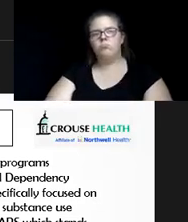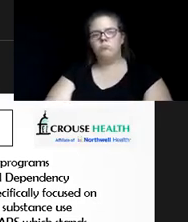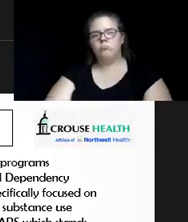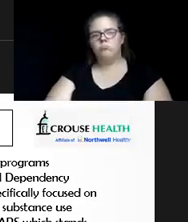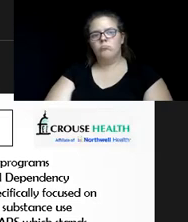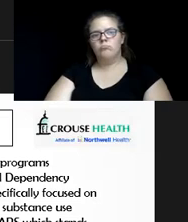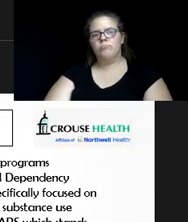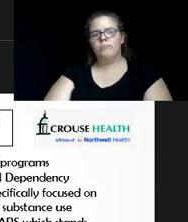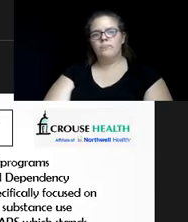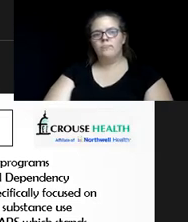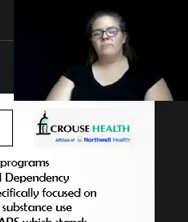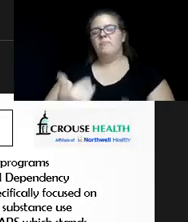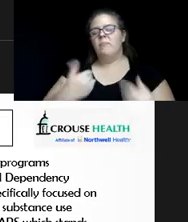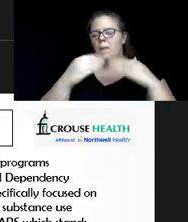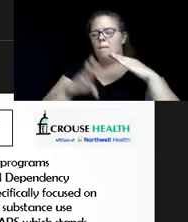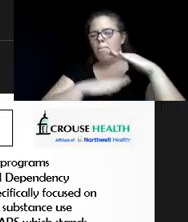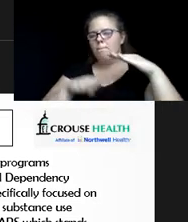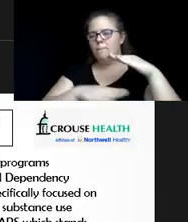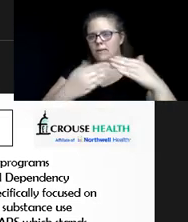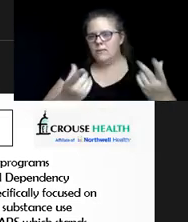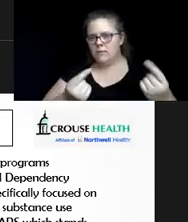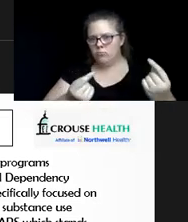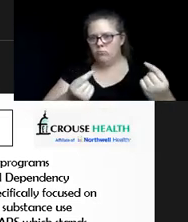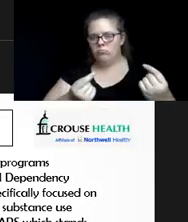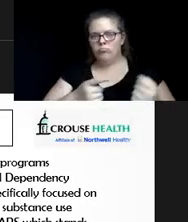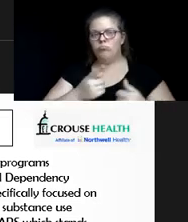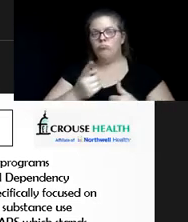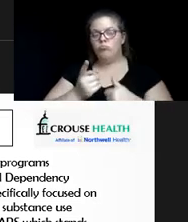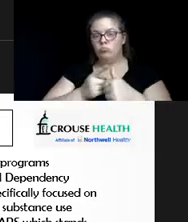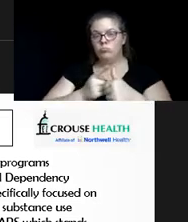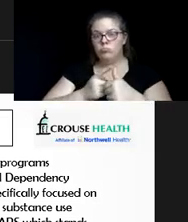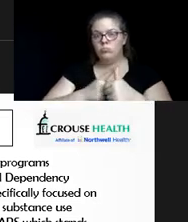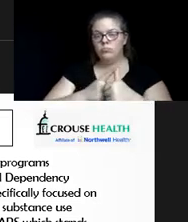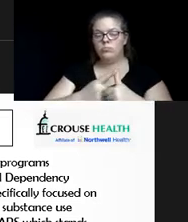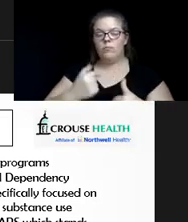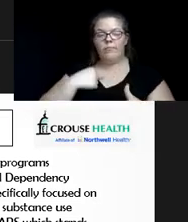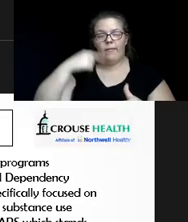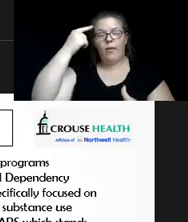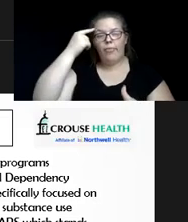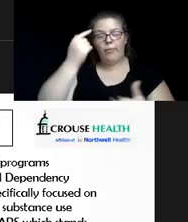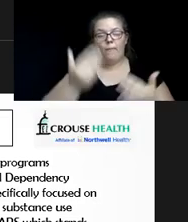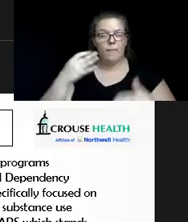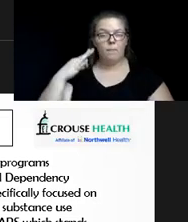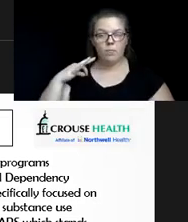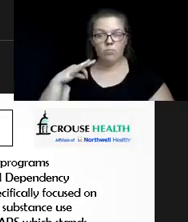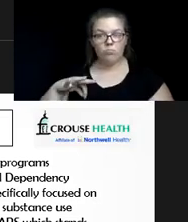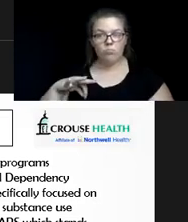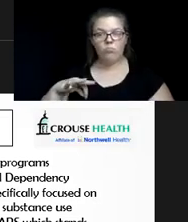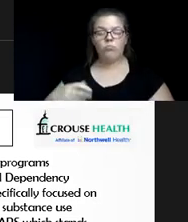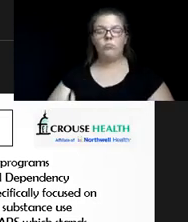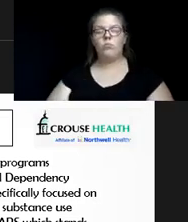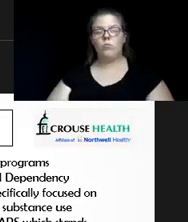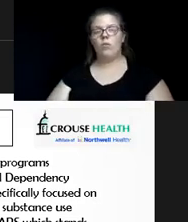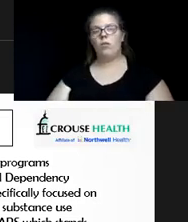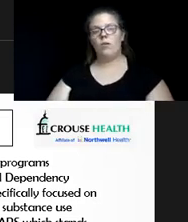There's some basic things that they can do. One of the things that I think might be helpful is for them to,